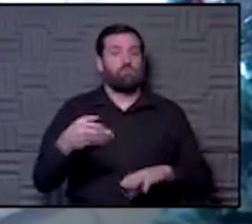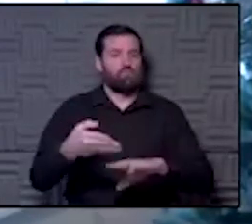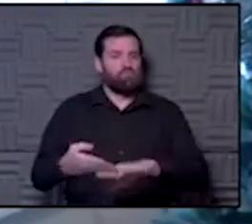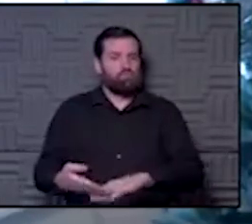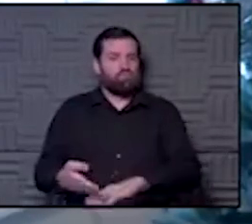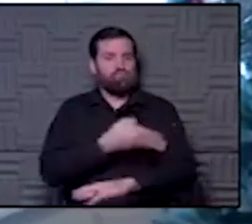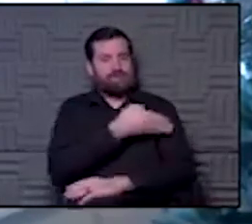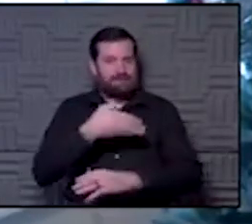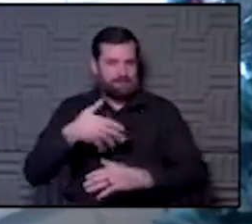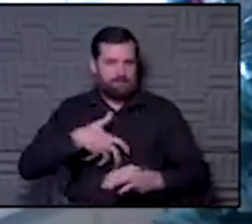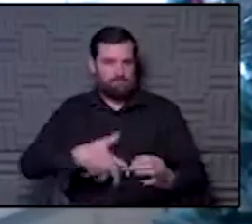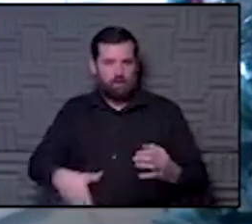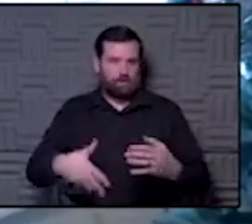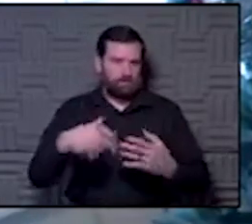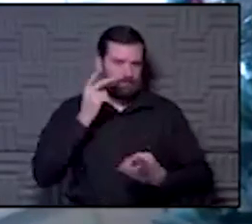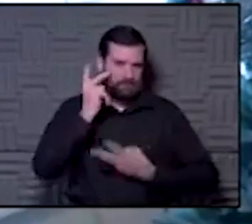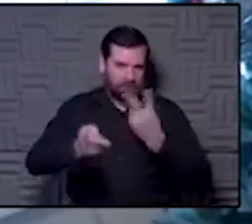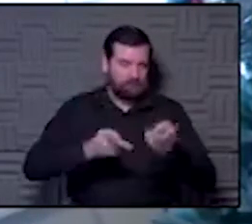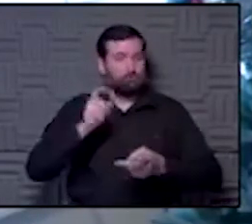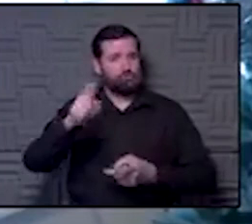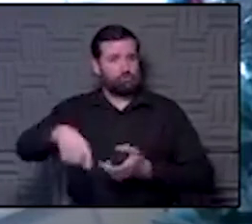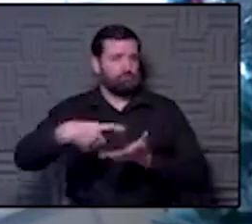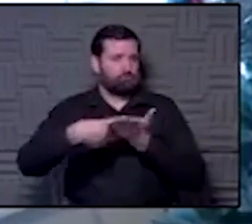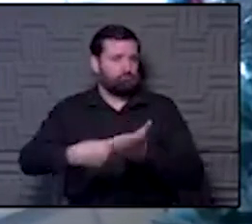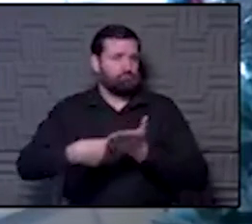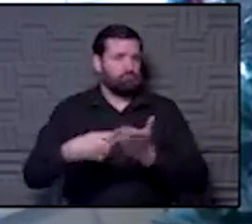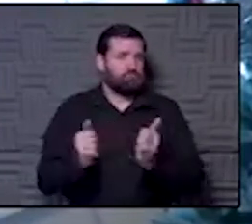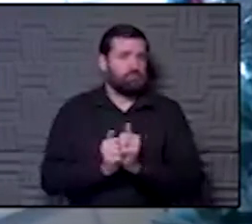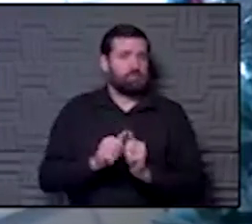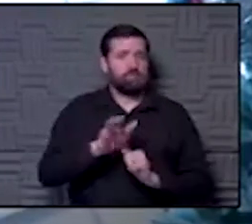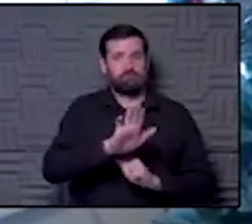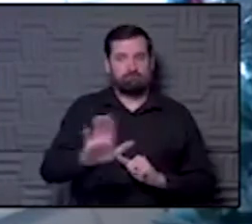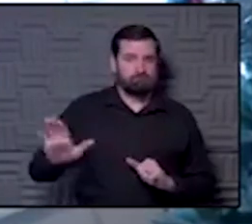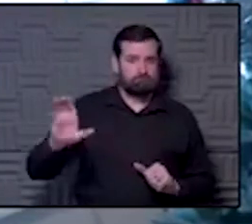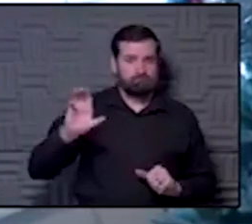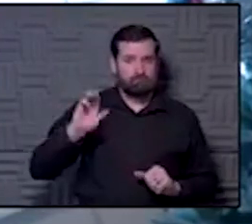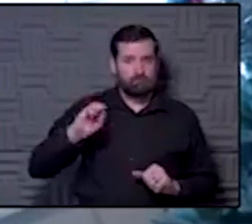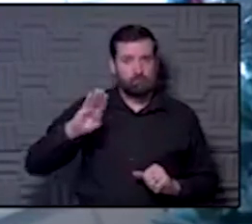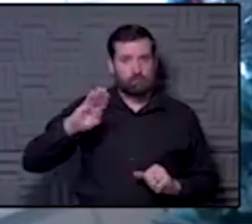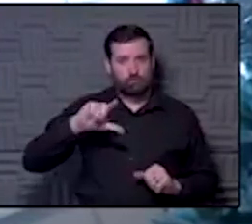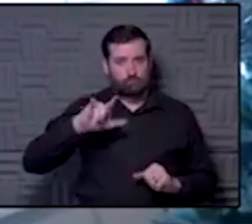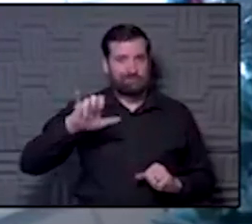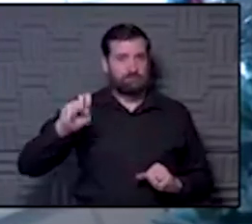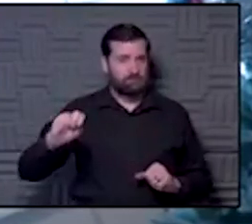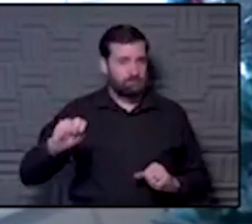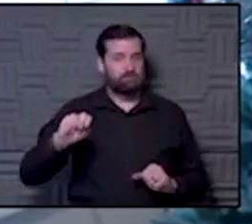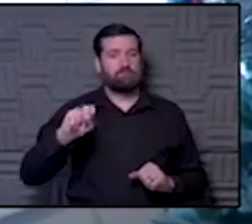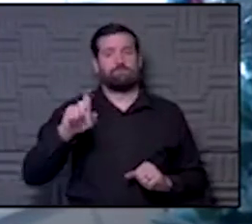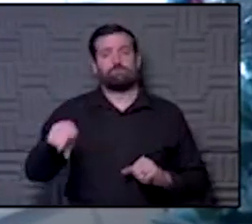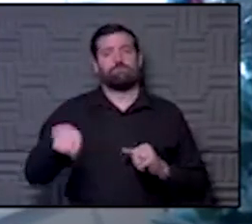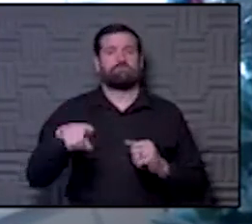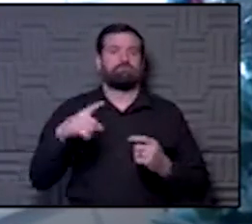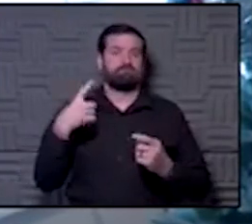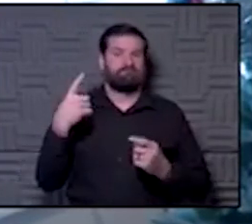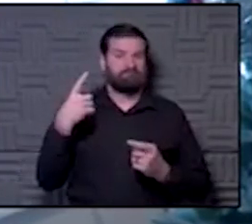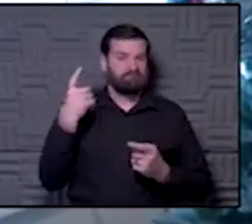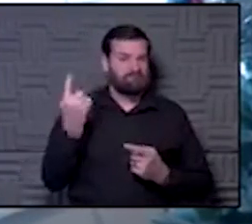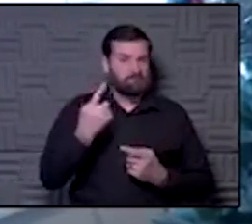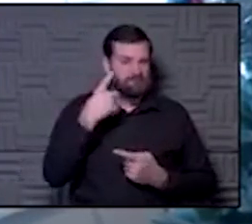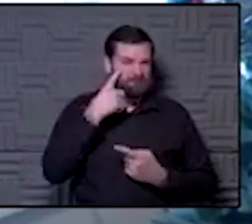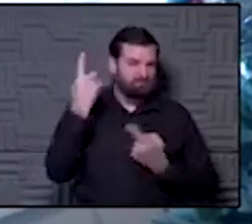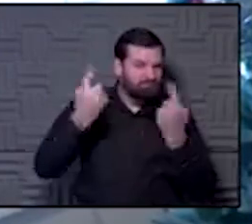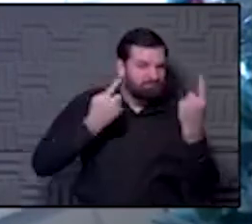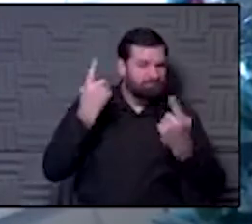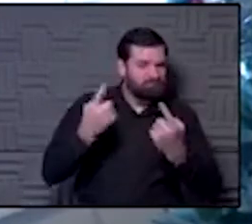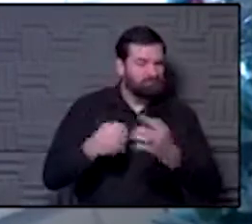visit. So yes, that's something you should be discussing with your obstetrician and something you should think about. So